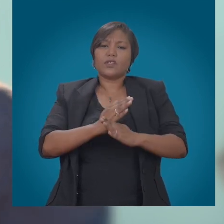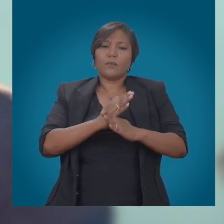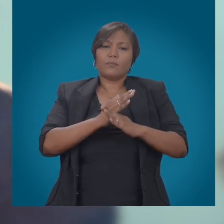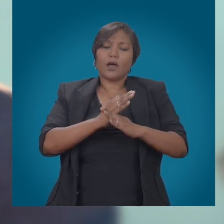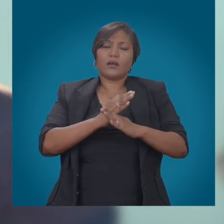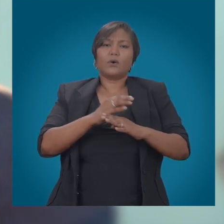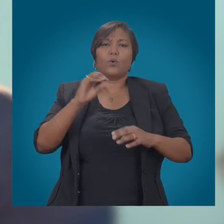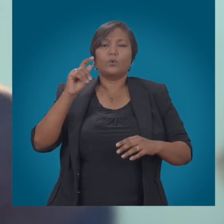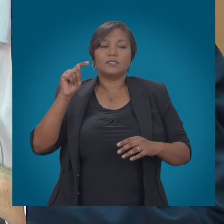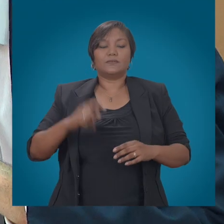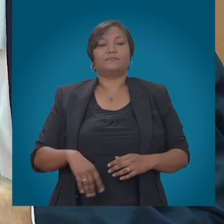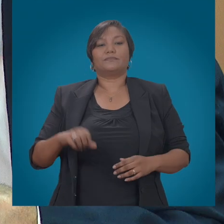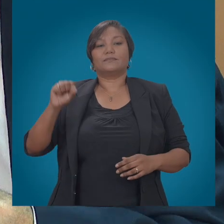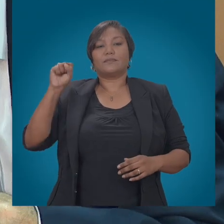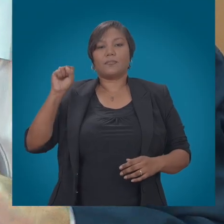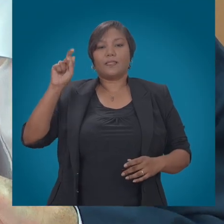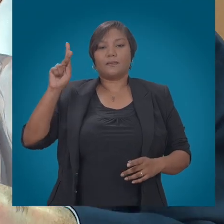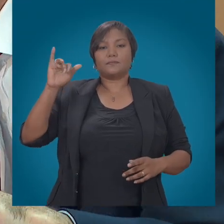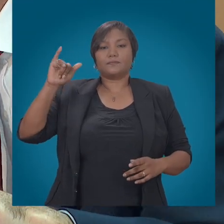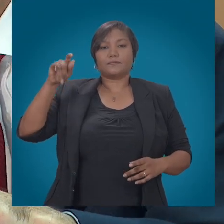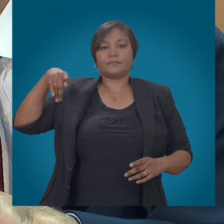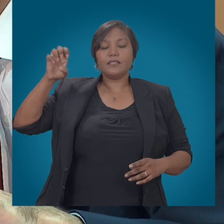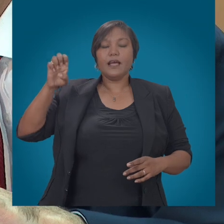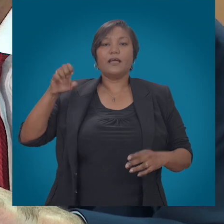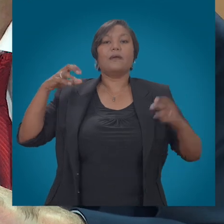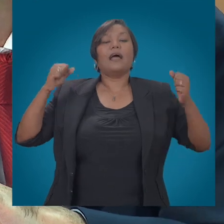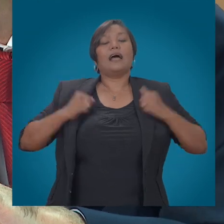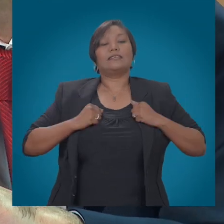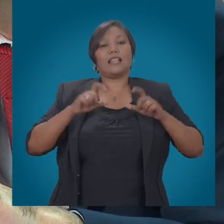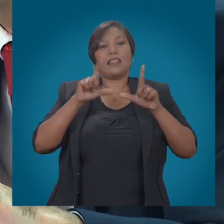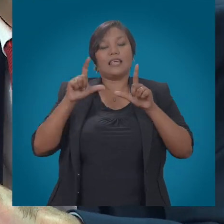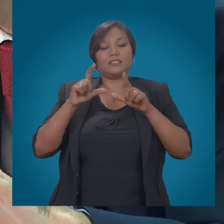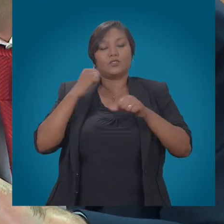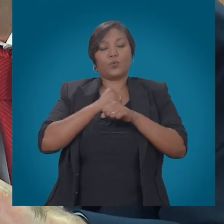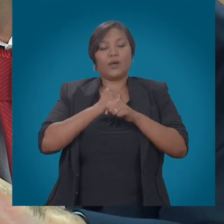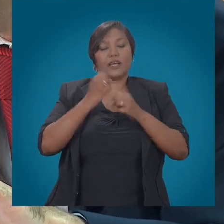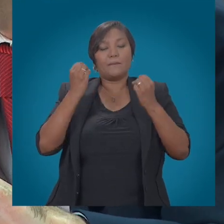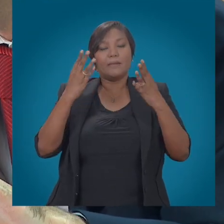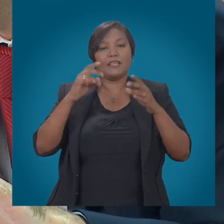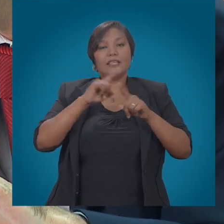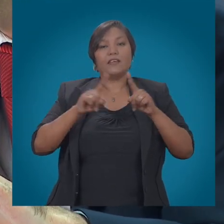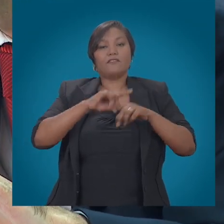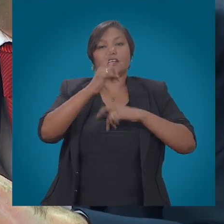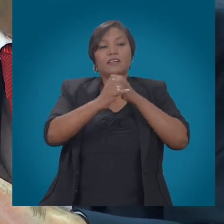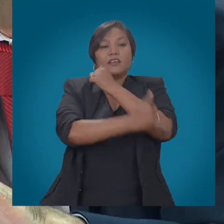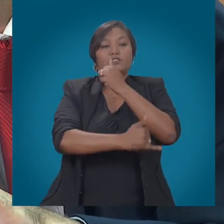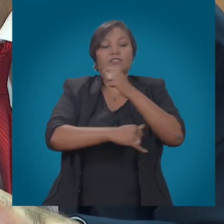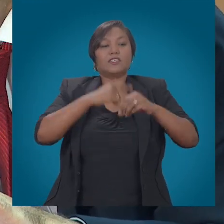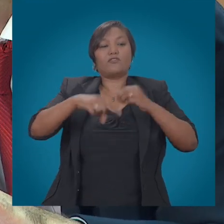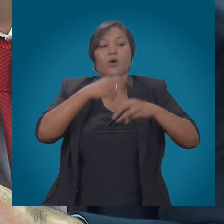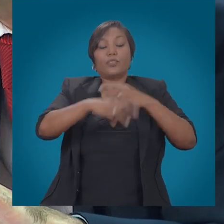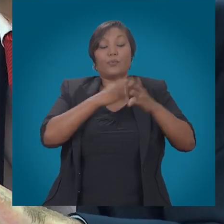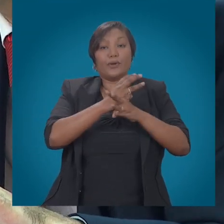blocking OTT services. Skype is licensed in many countries, so they didn't have a problem applying for a license when it